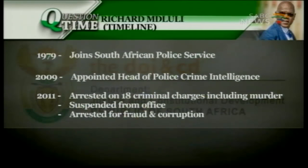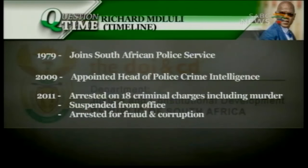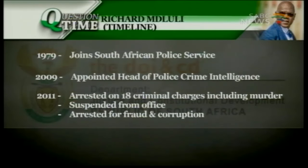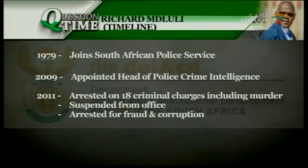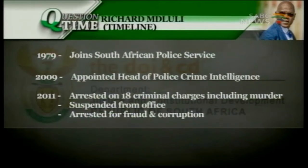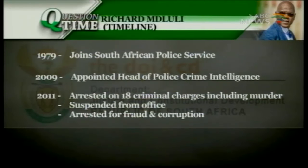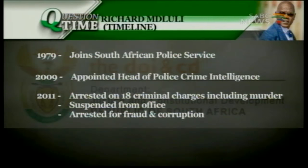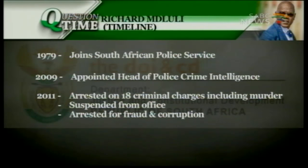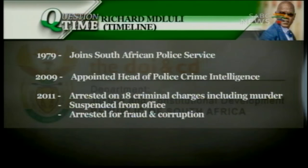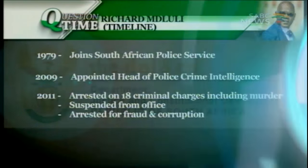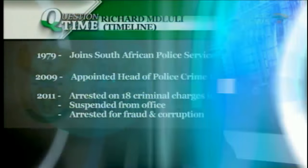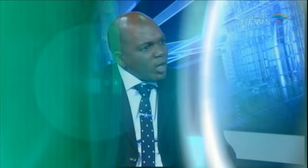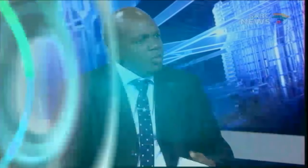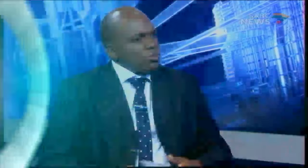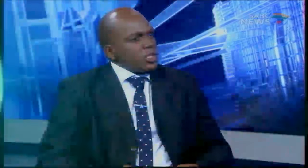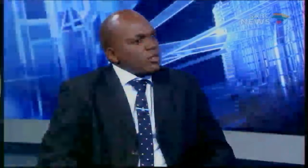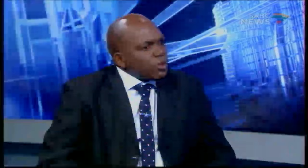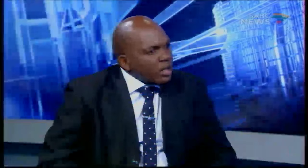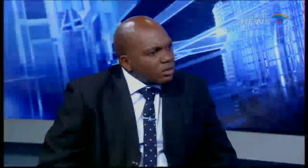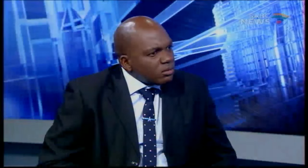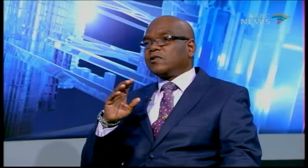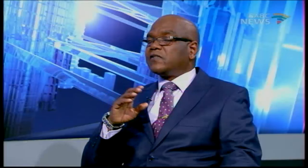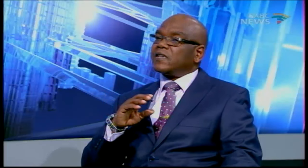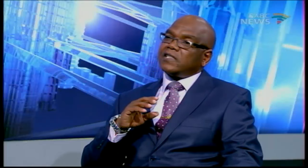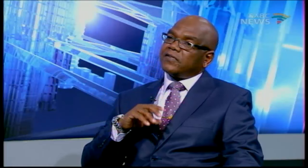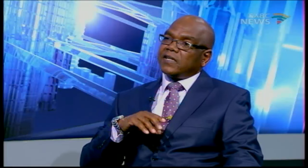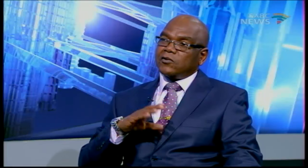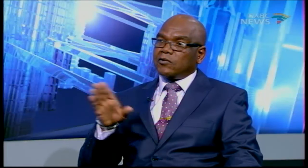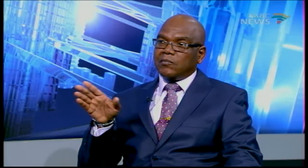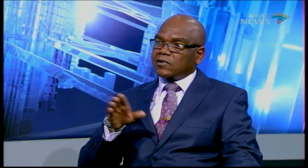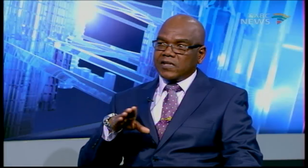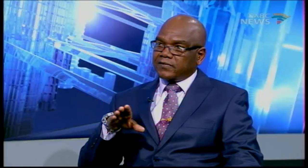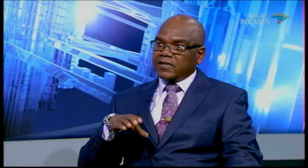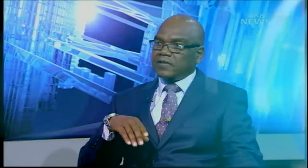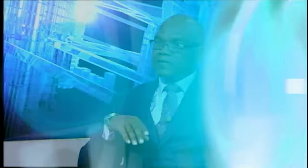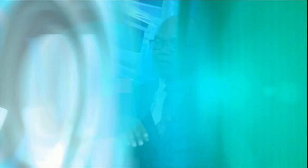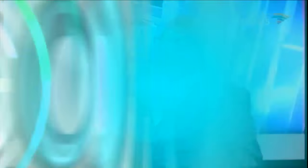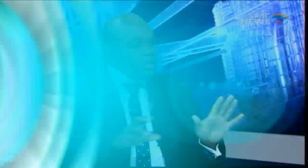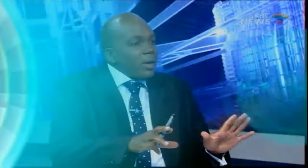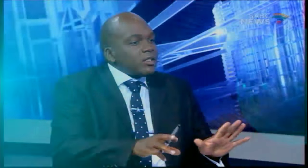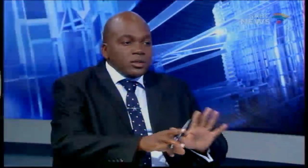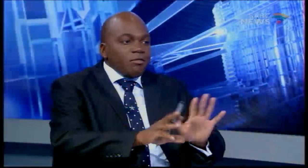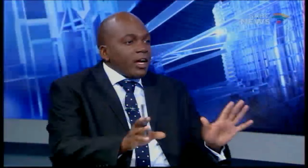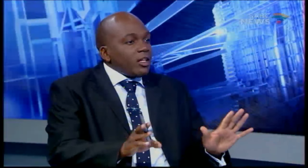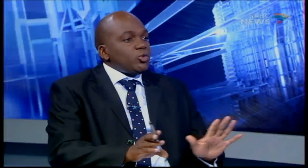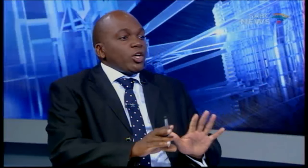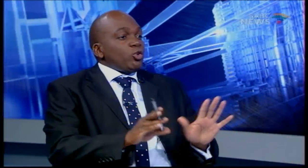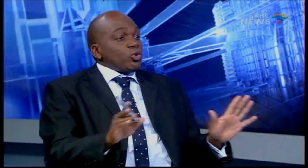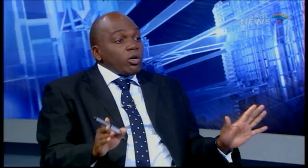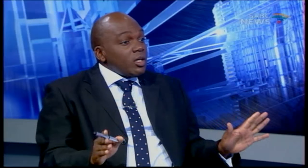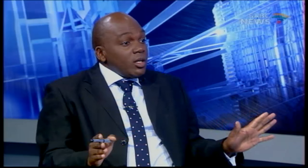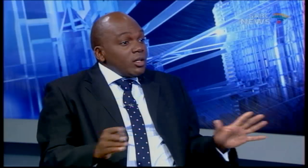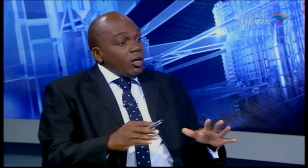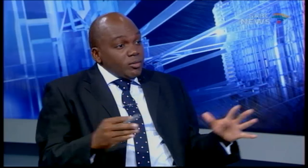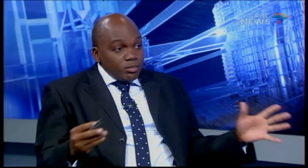You abused the slush fund. What do you say to that? We don't have slush fund. I don't know about slush fund. I respect the fact that you